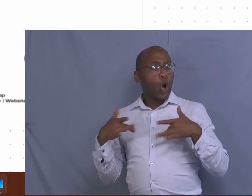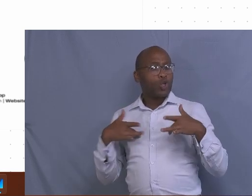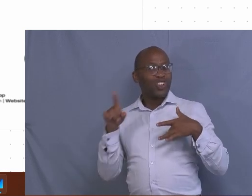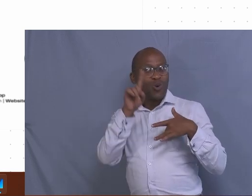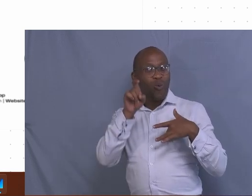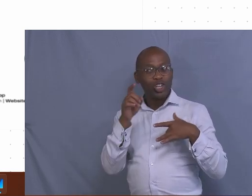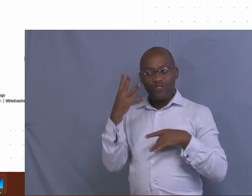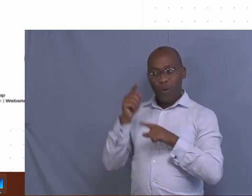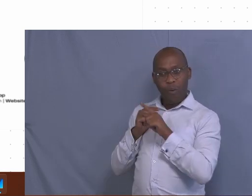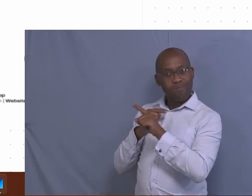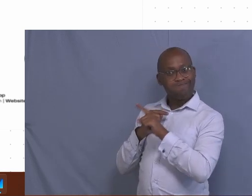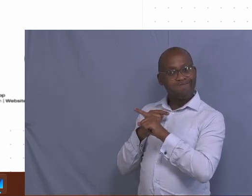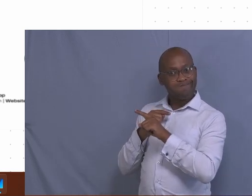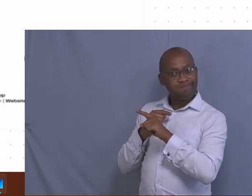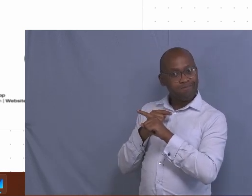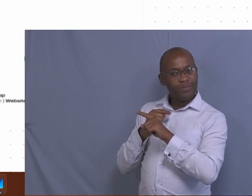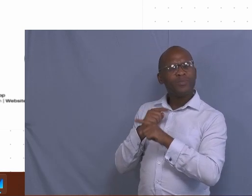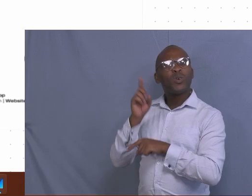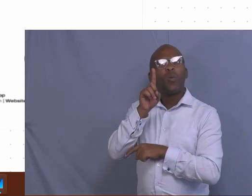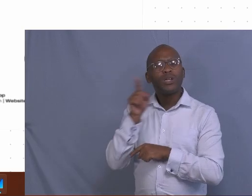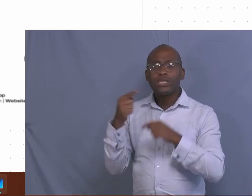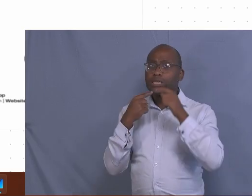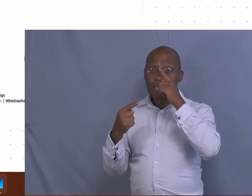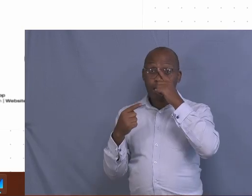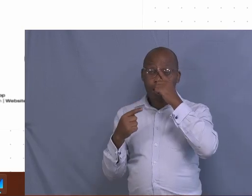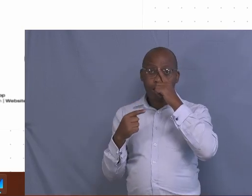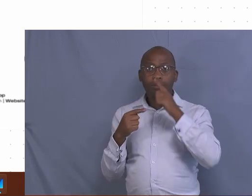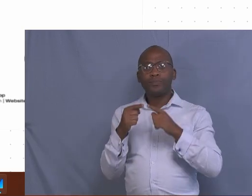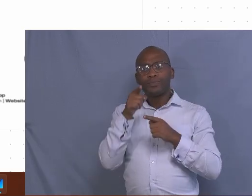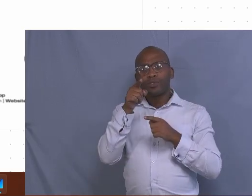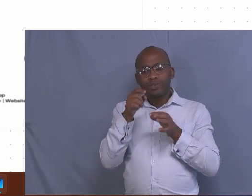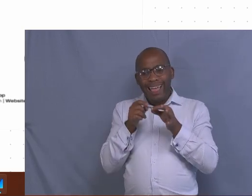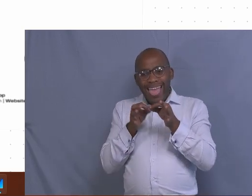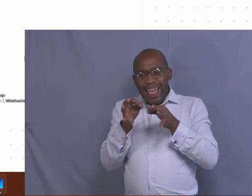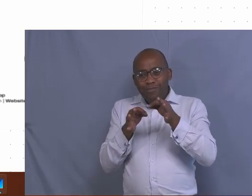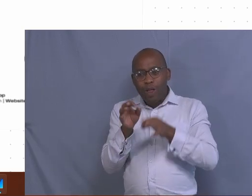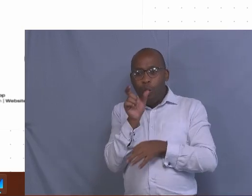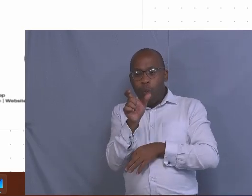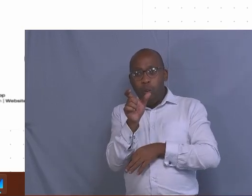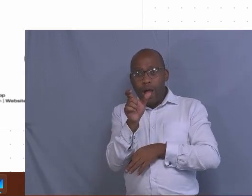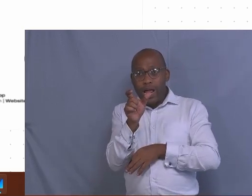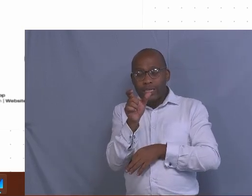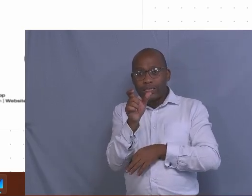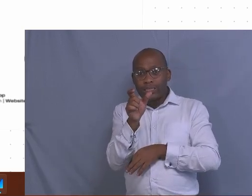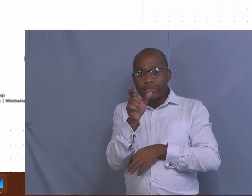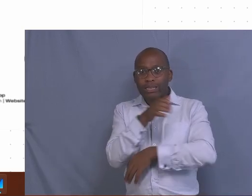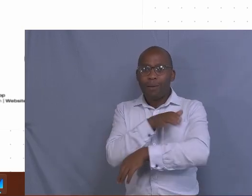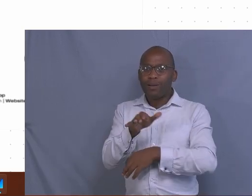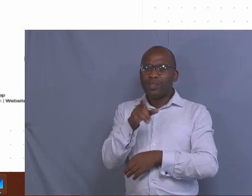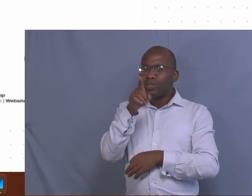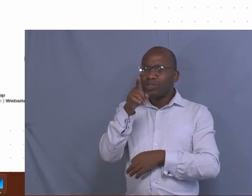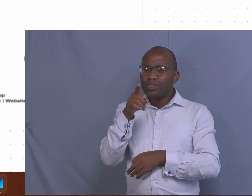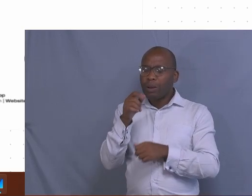say, define the word carrying capacity. Don't go and look back to the presentation. Just